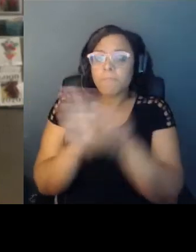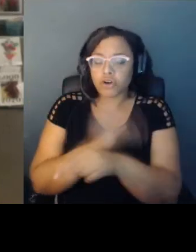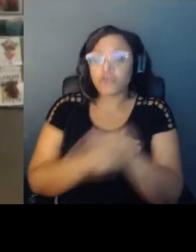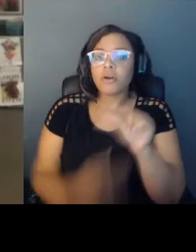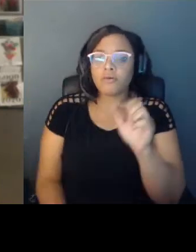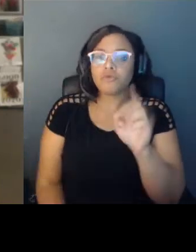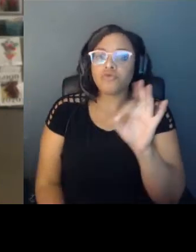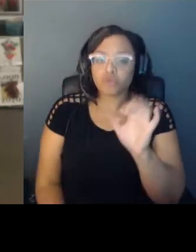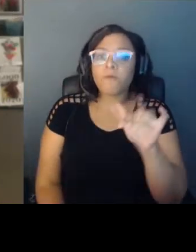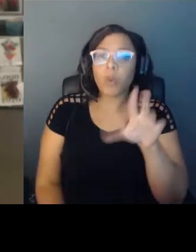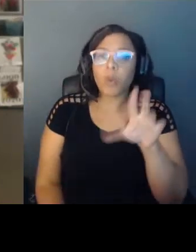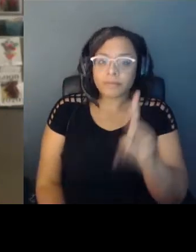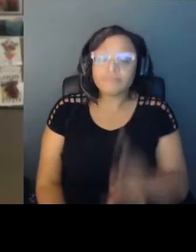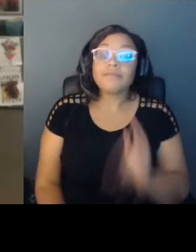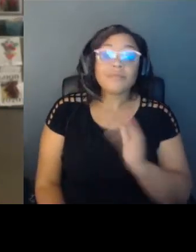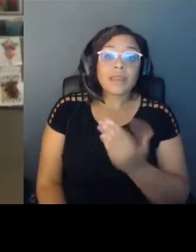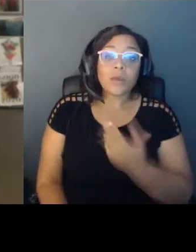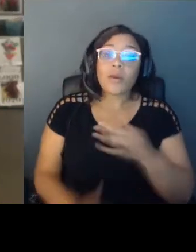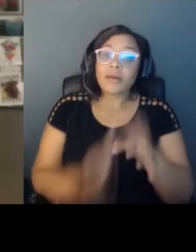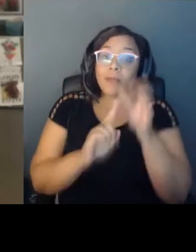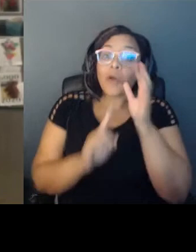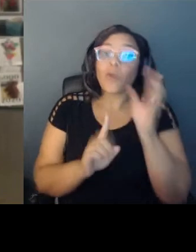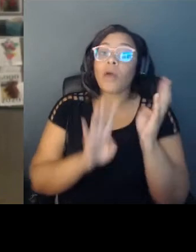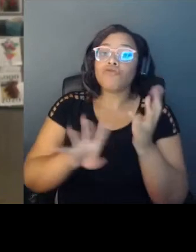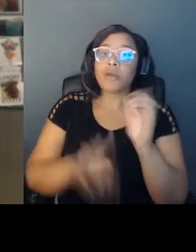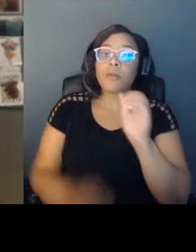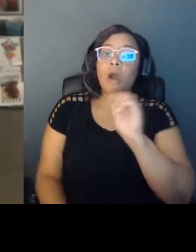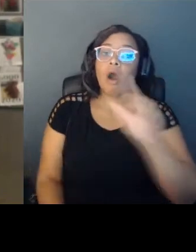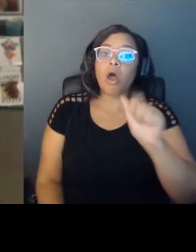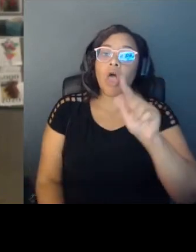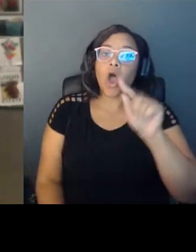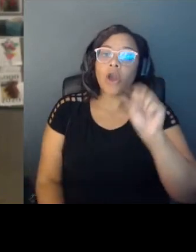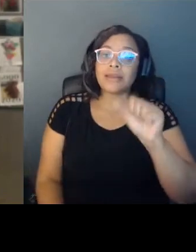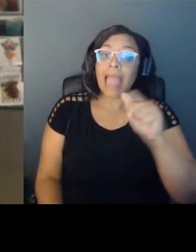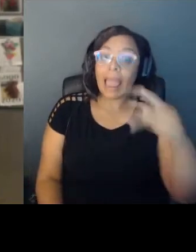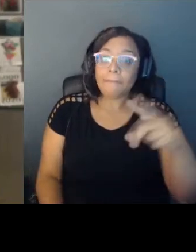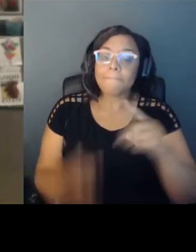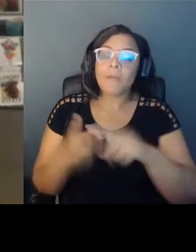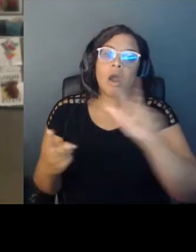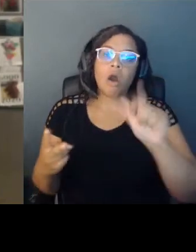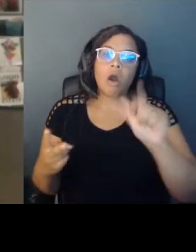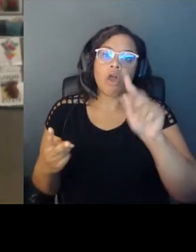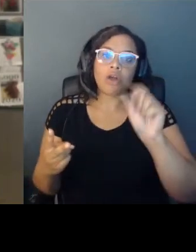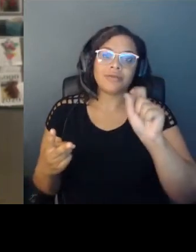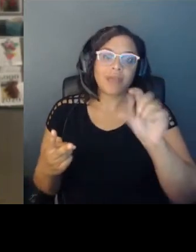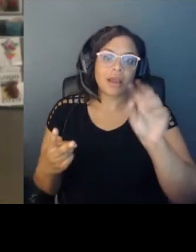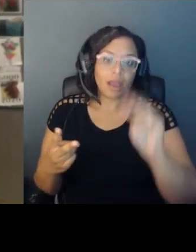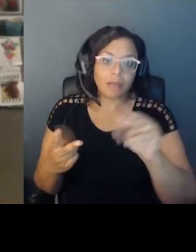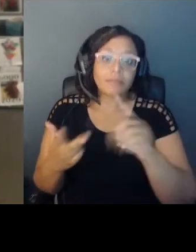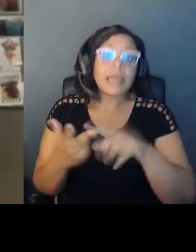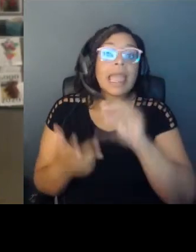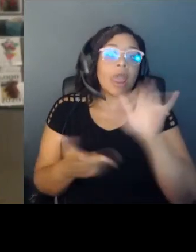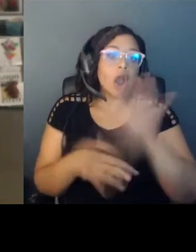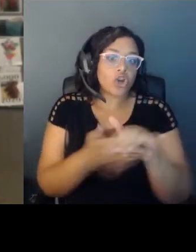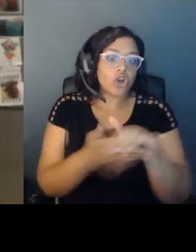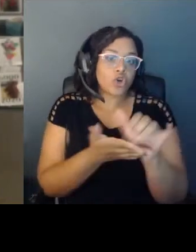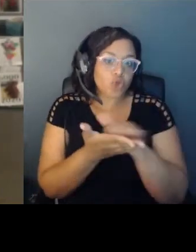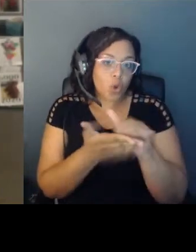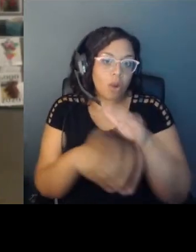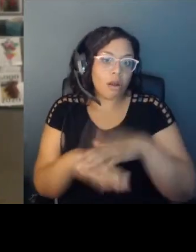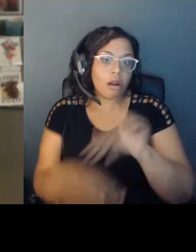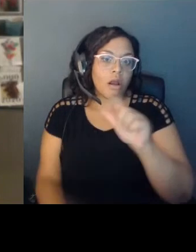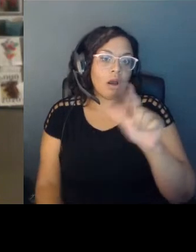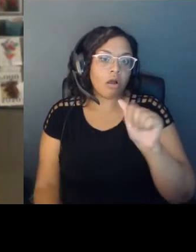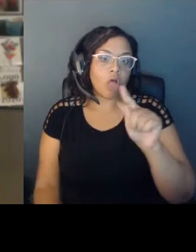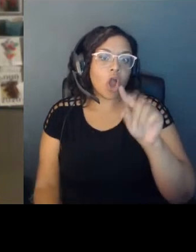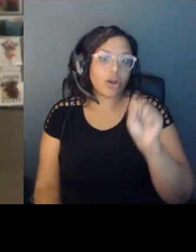nationwide on the All Arts app and AllArts.org and in the New York metro area on the All Arts TV channel. Here's